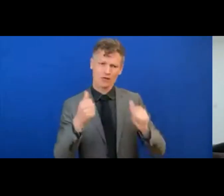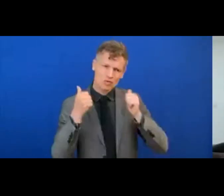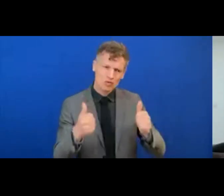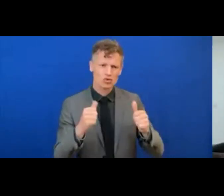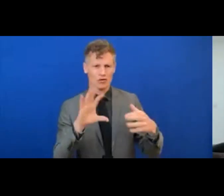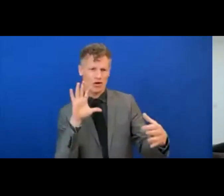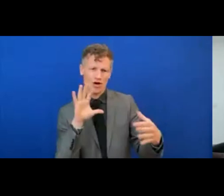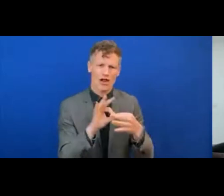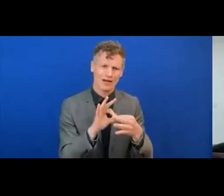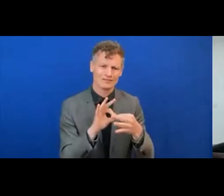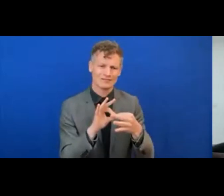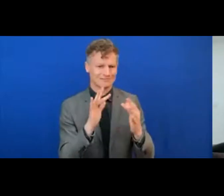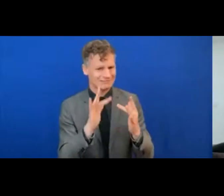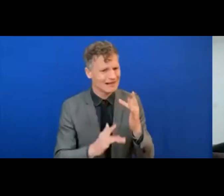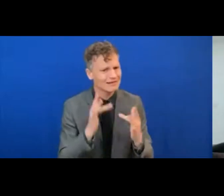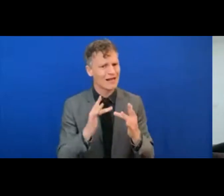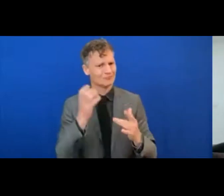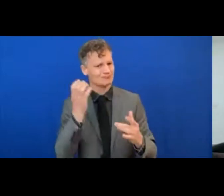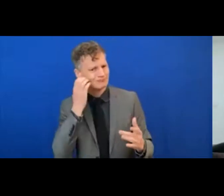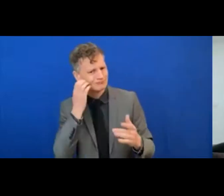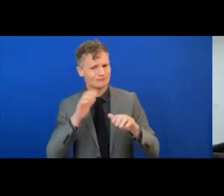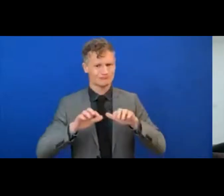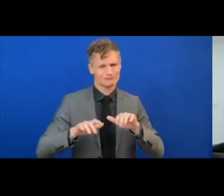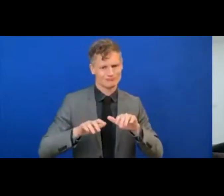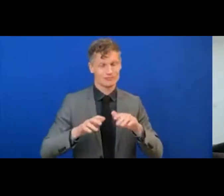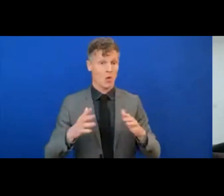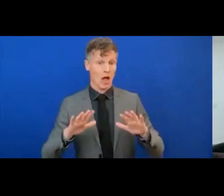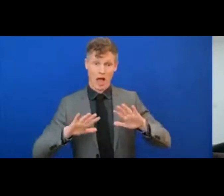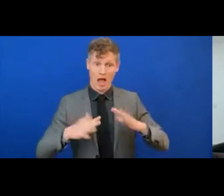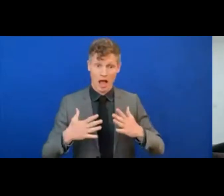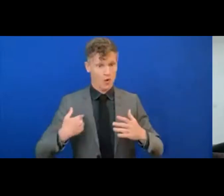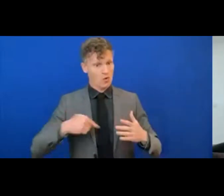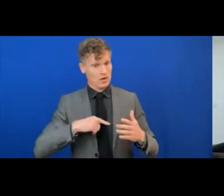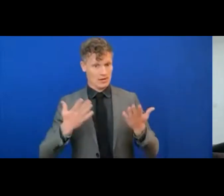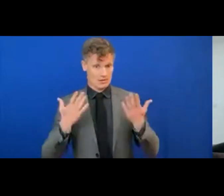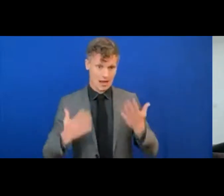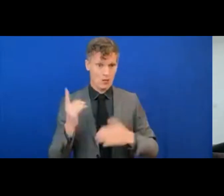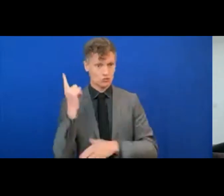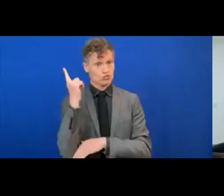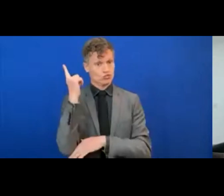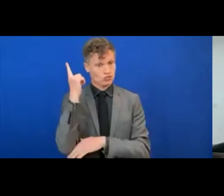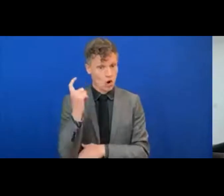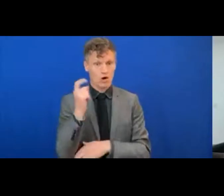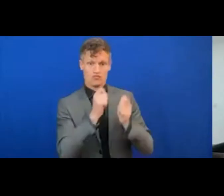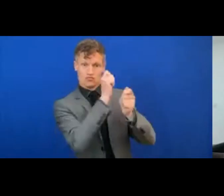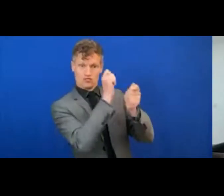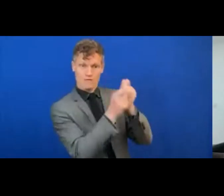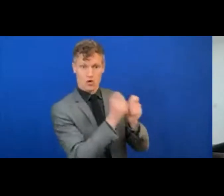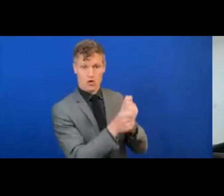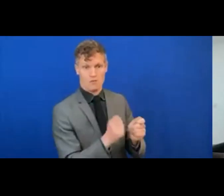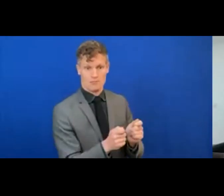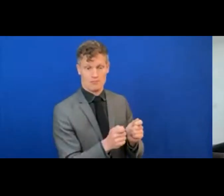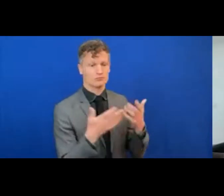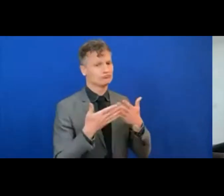To achieve this, Ethiopia is embarking upon a series of bold reforms to accelerate development in the